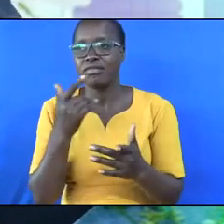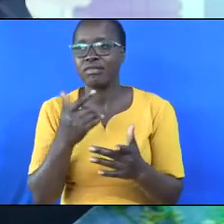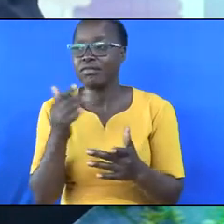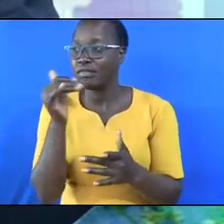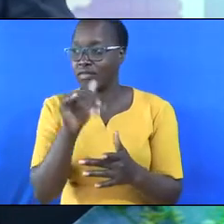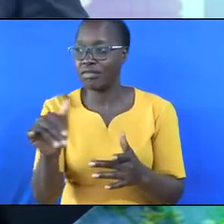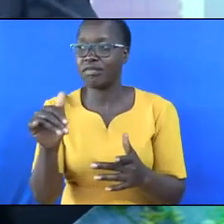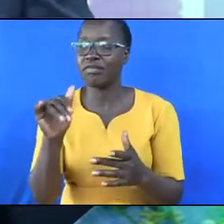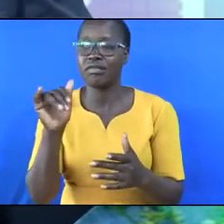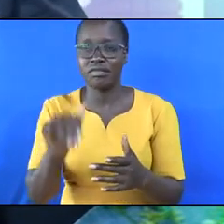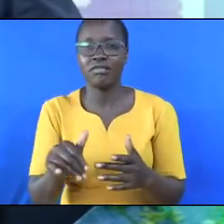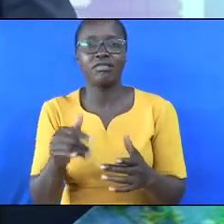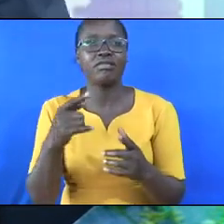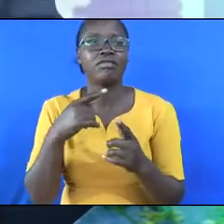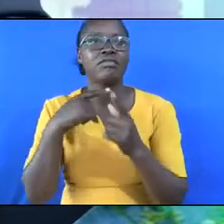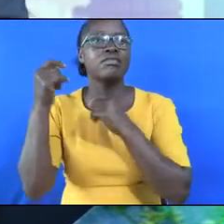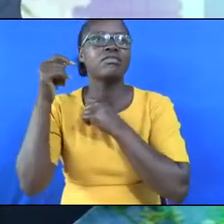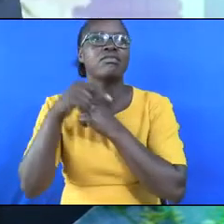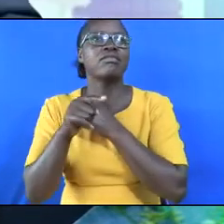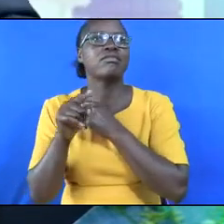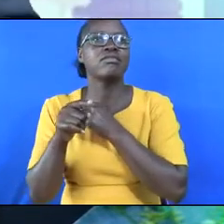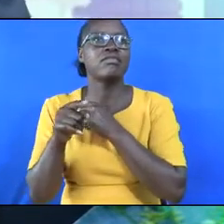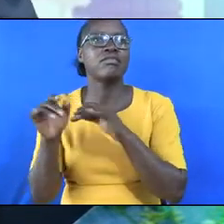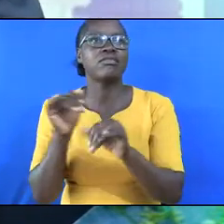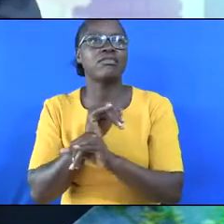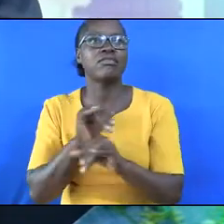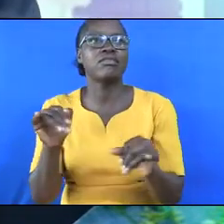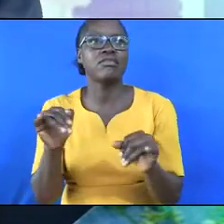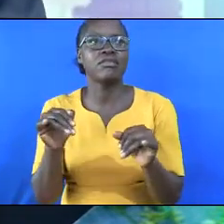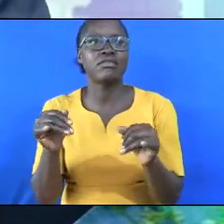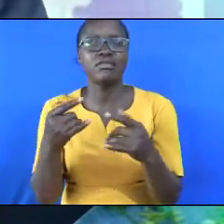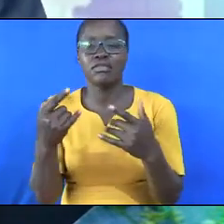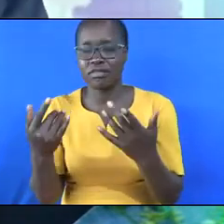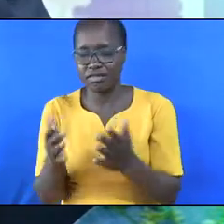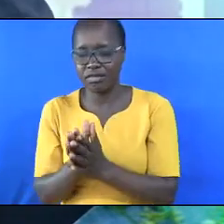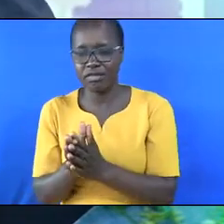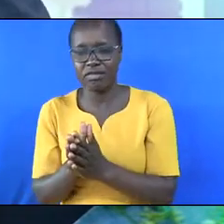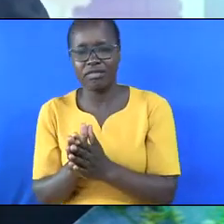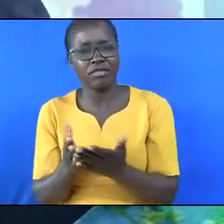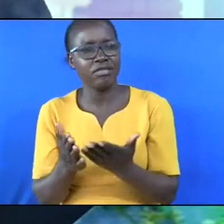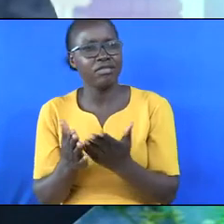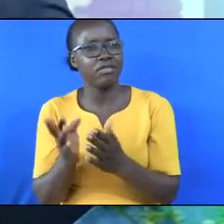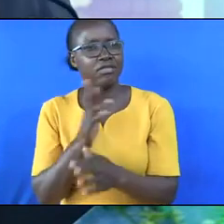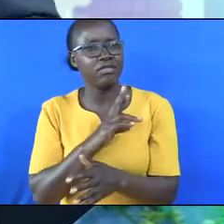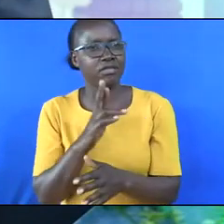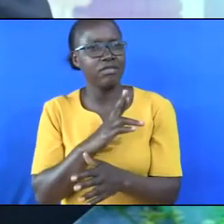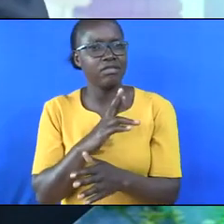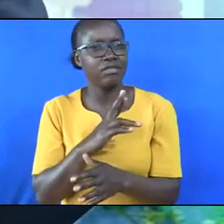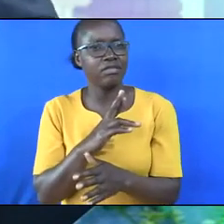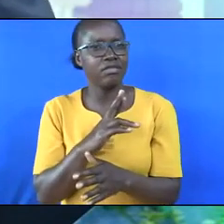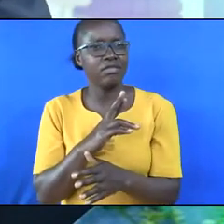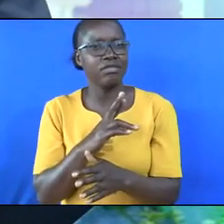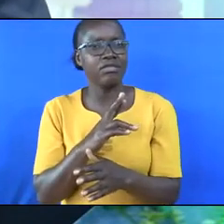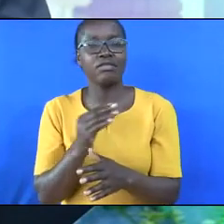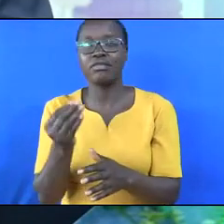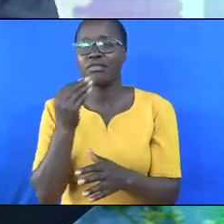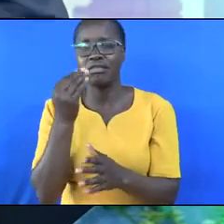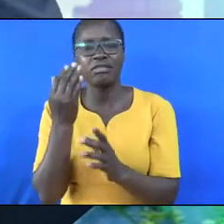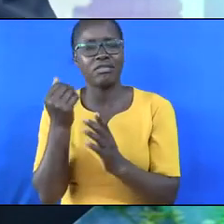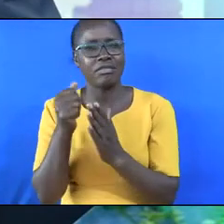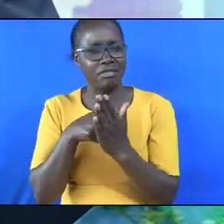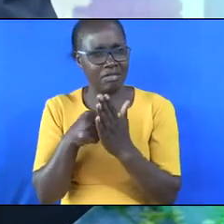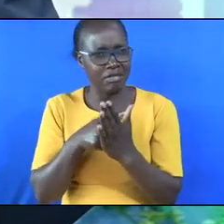they that sanctify themselves and purify themselves in the gardens behind one tree in the meats eating swine flesh